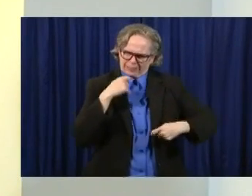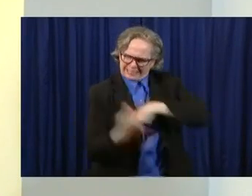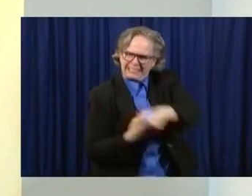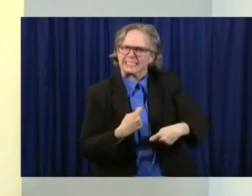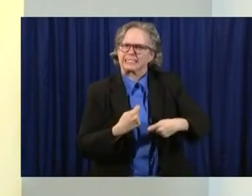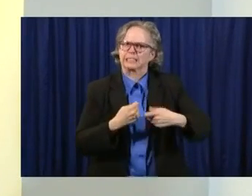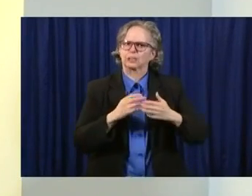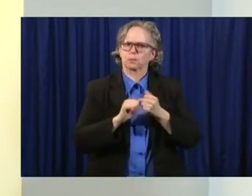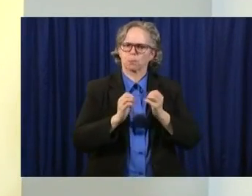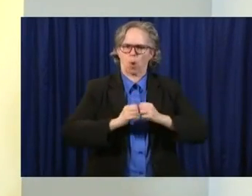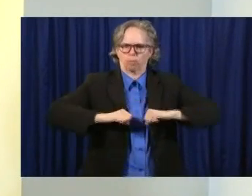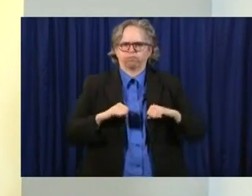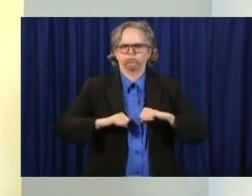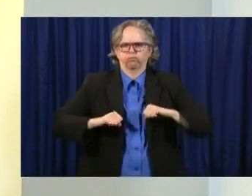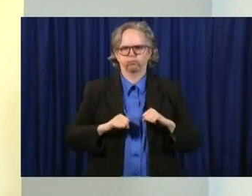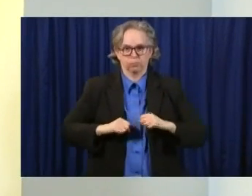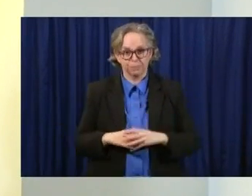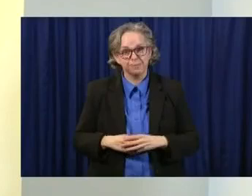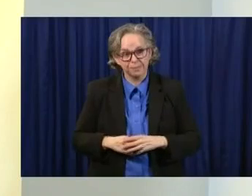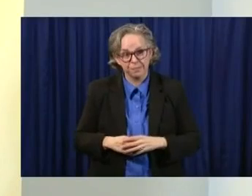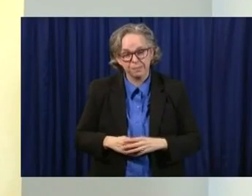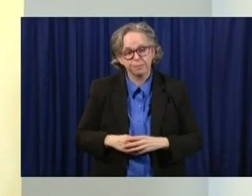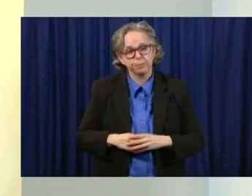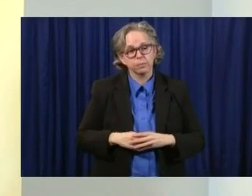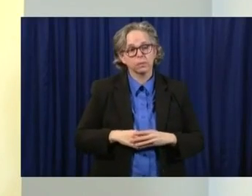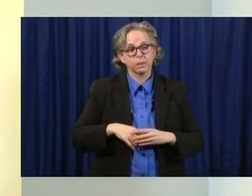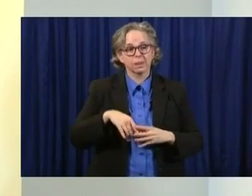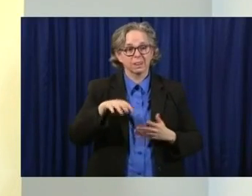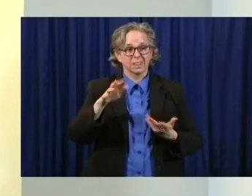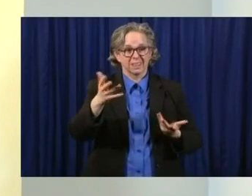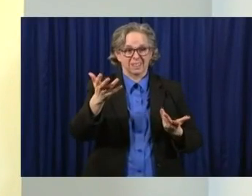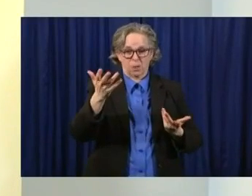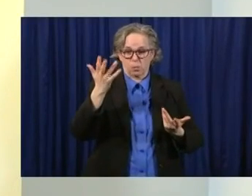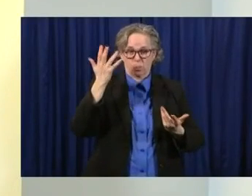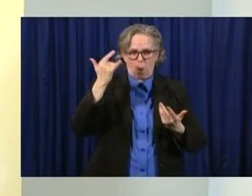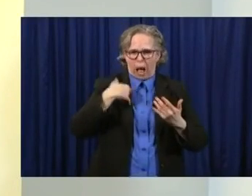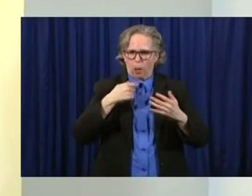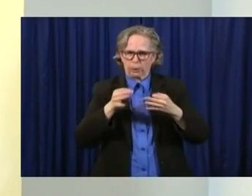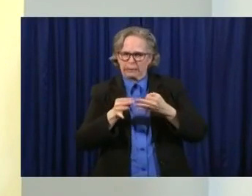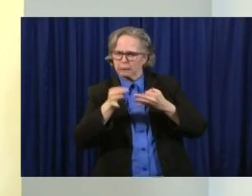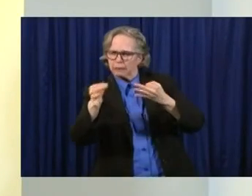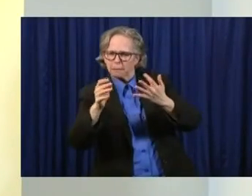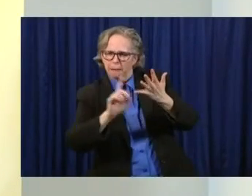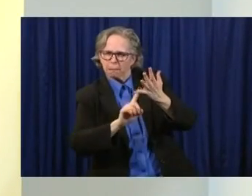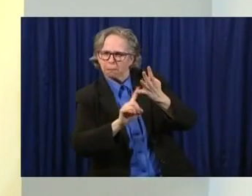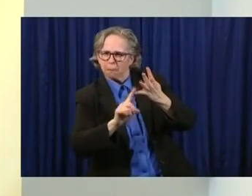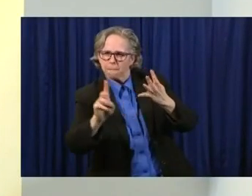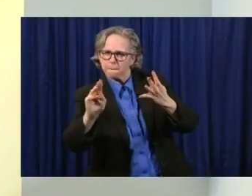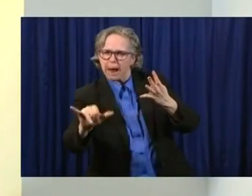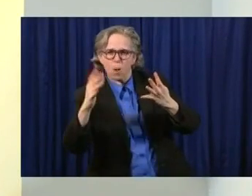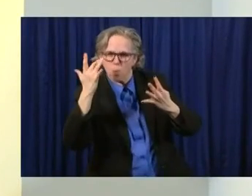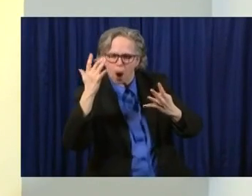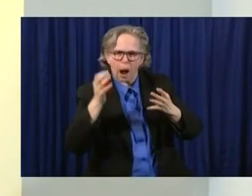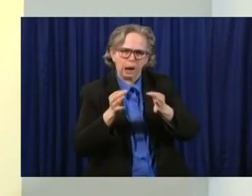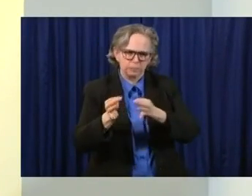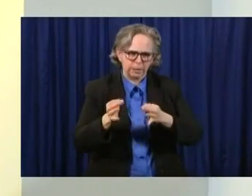late May opening is that we are in the process of doing something we were already underway with.